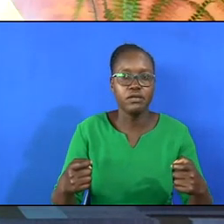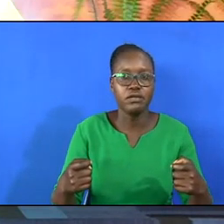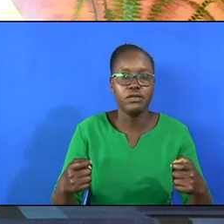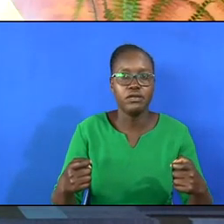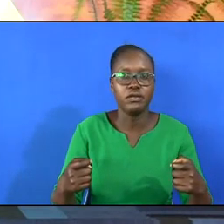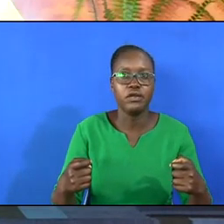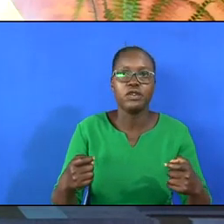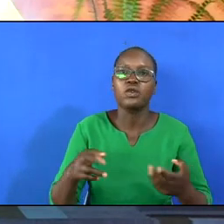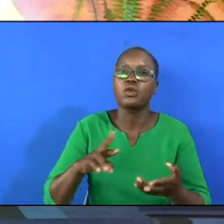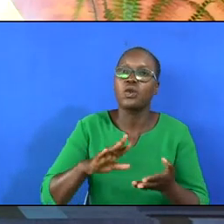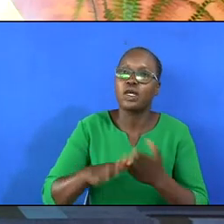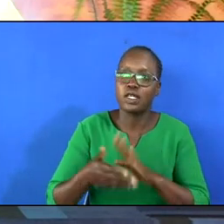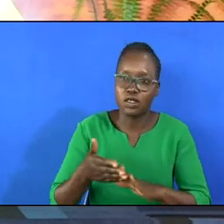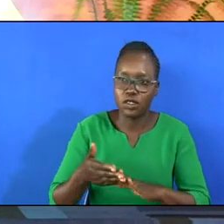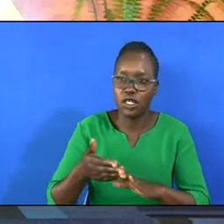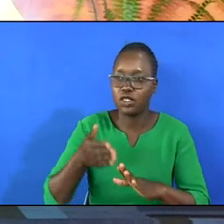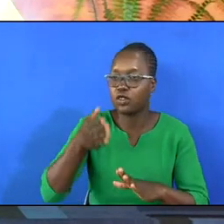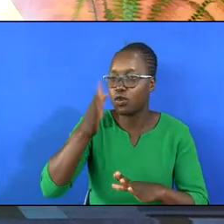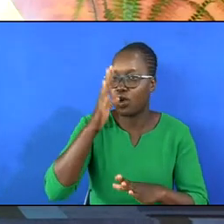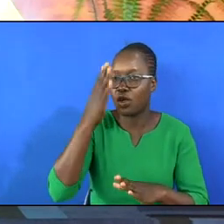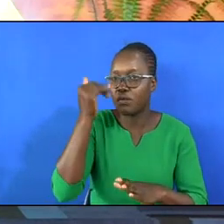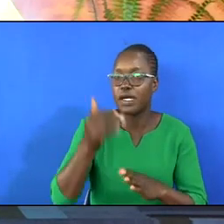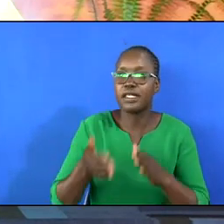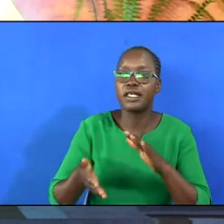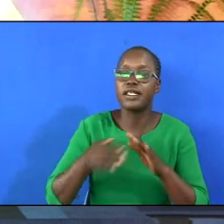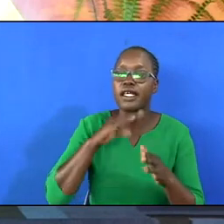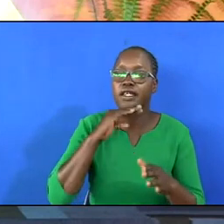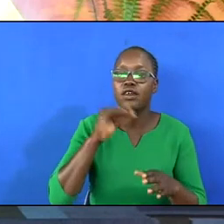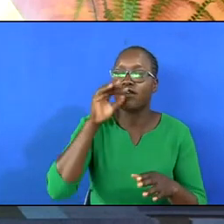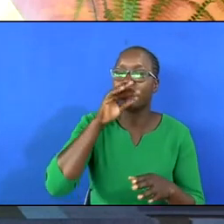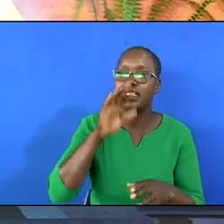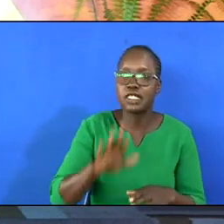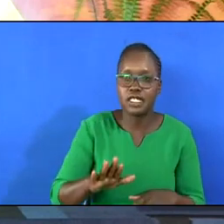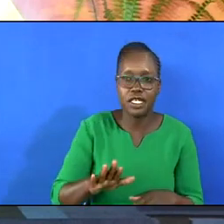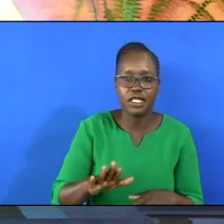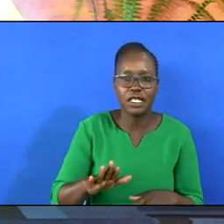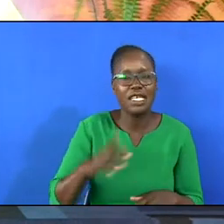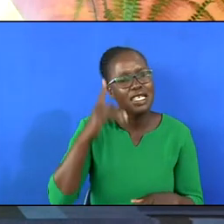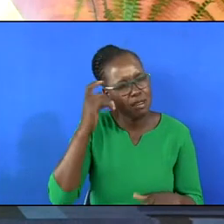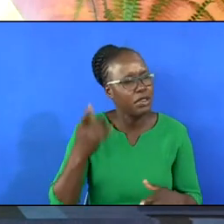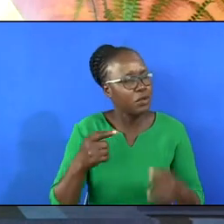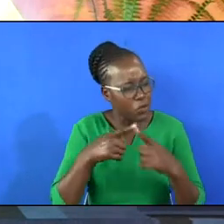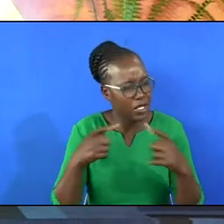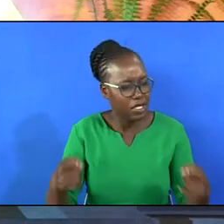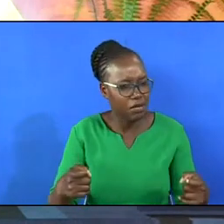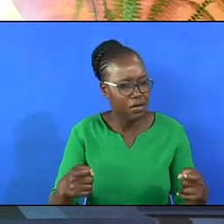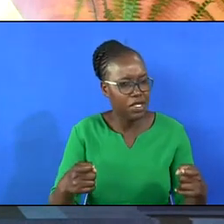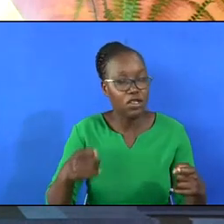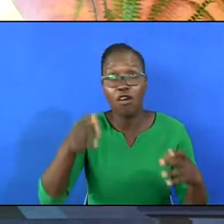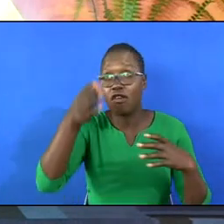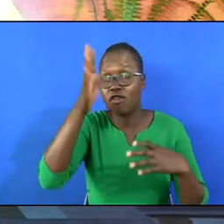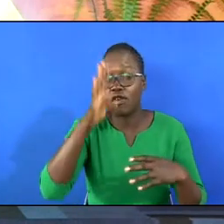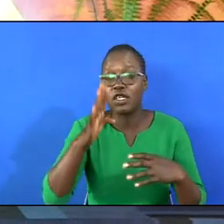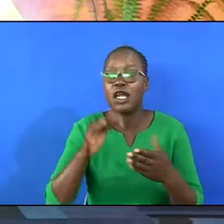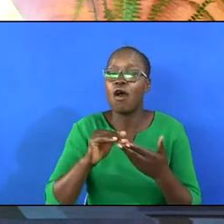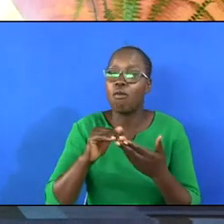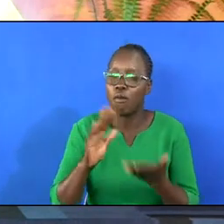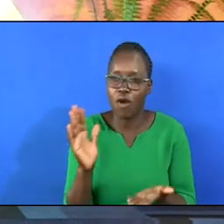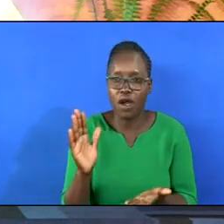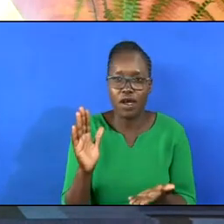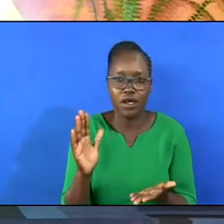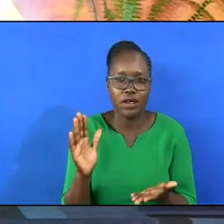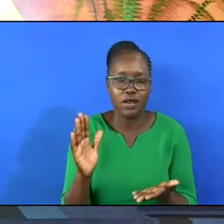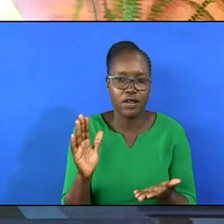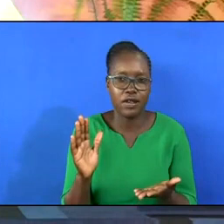we were reconciled to God by the death of his son. Imagine when we were his enemies. He says much more